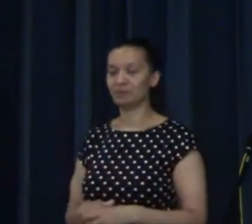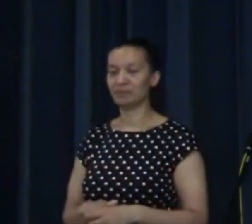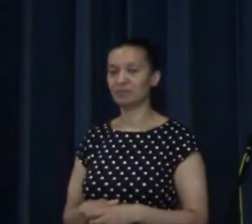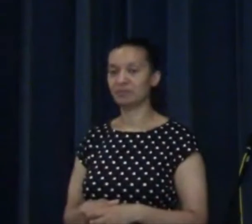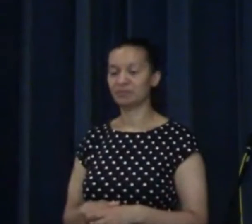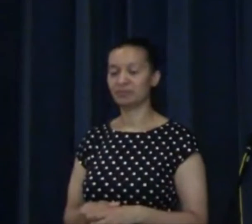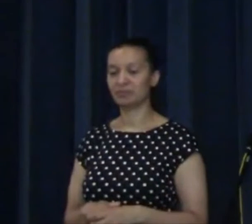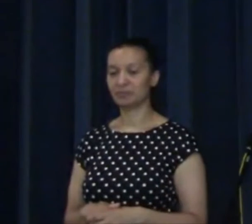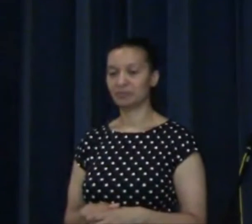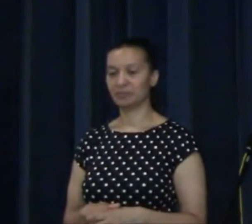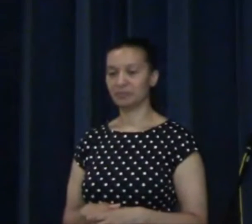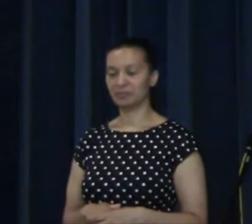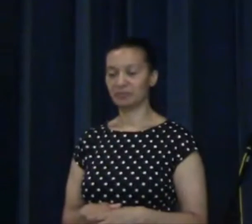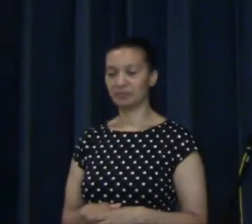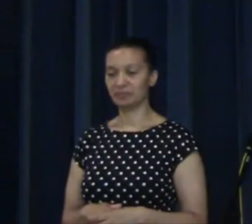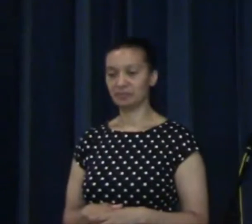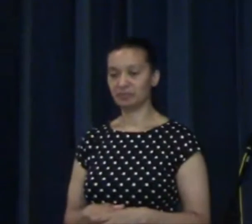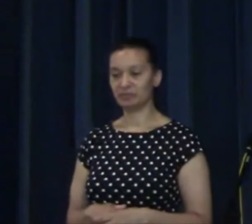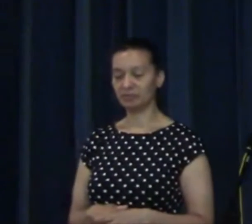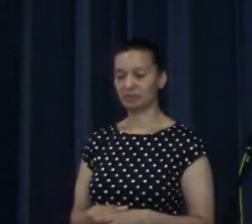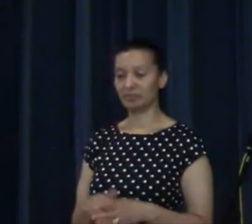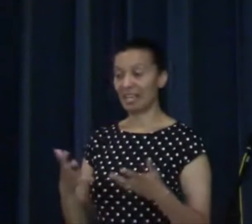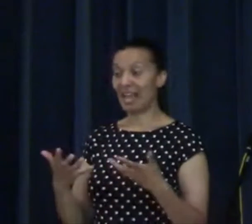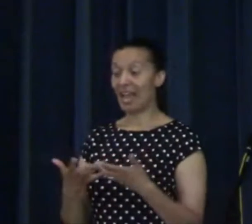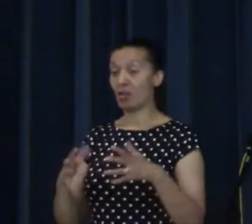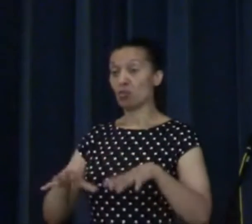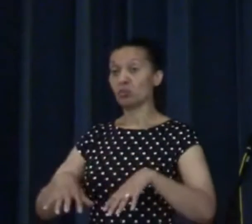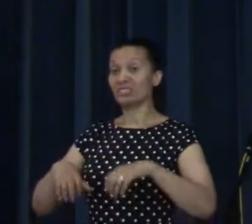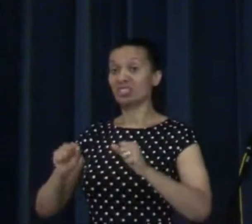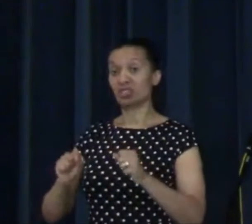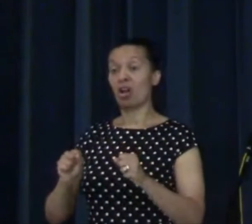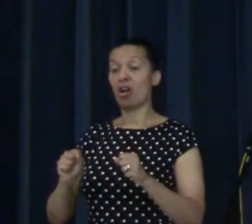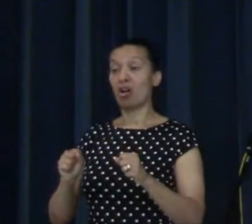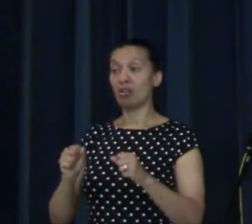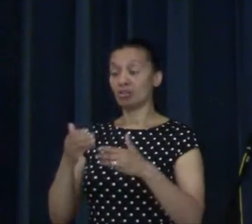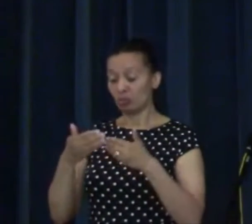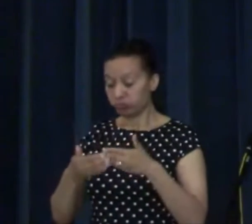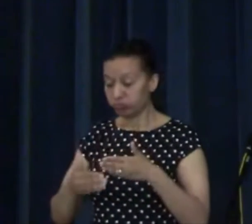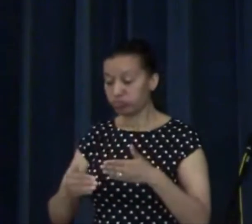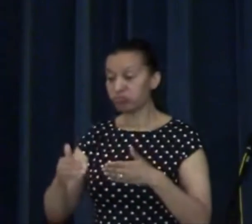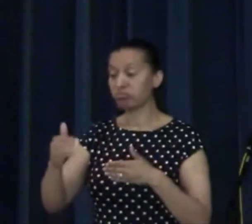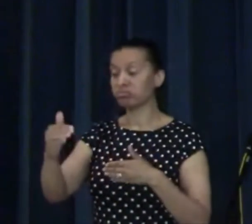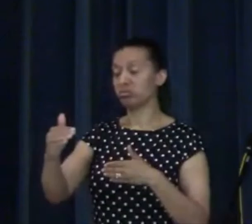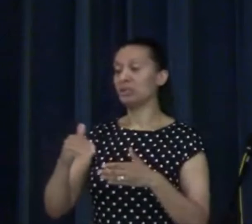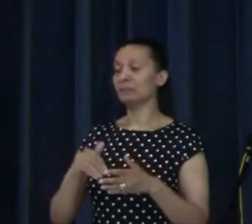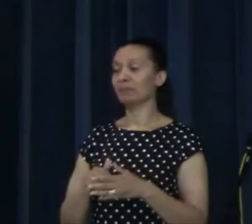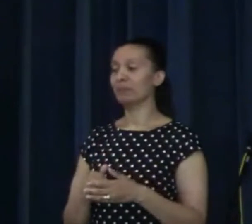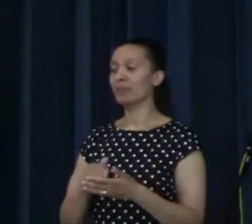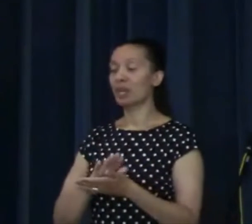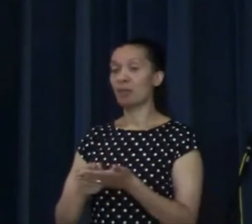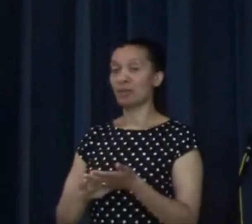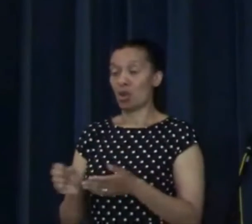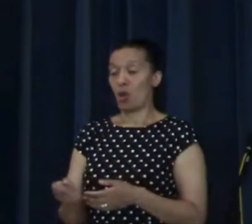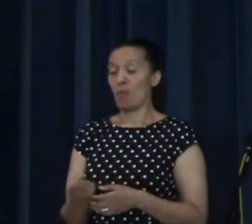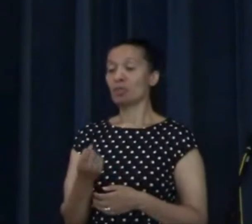And how we start that journey here is we give you an opportunity